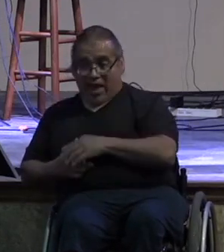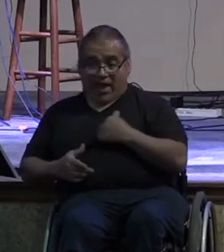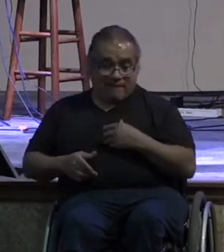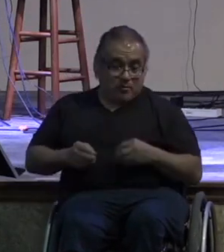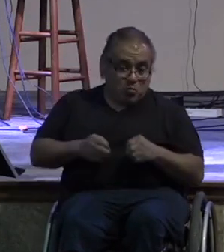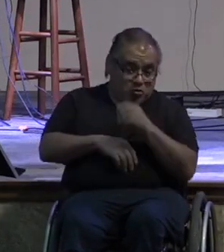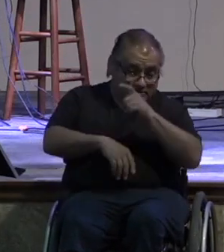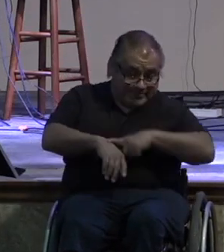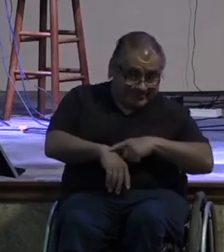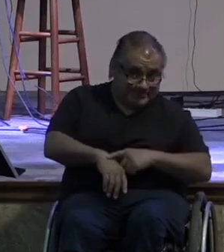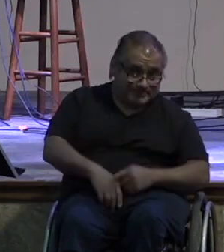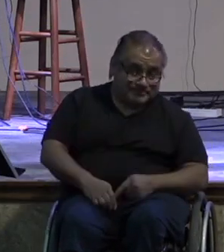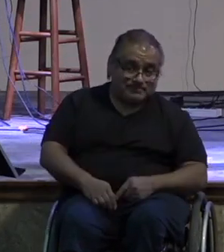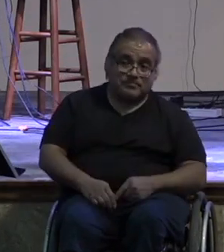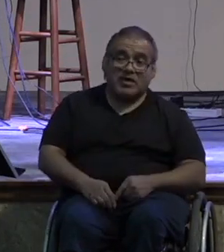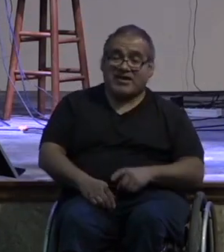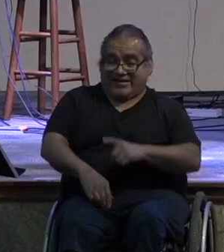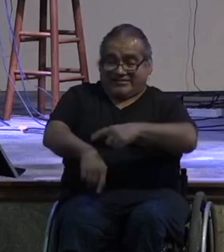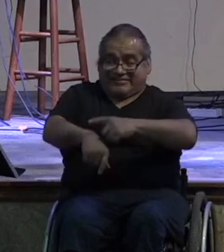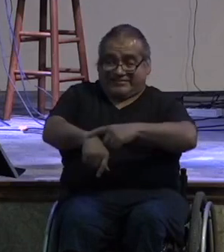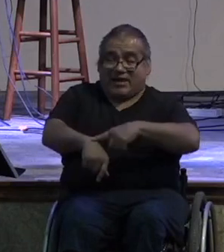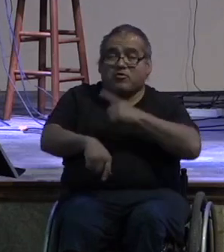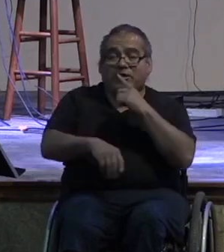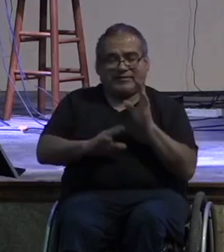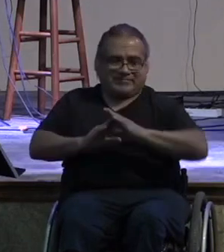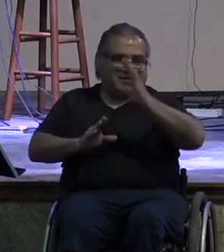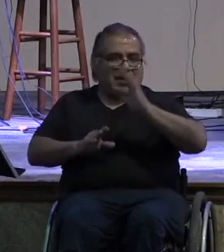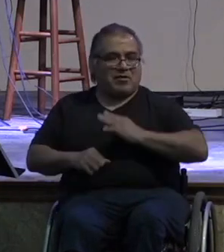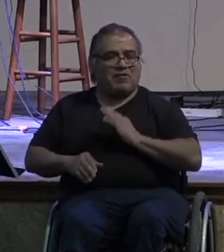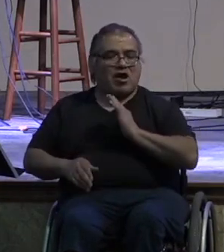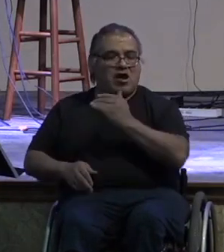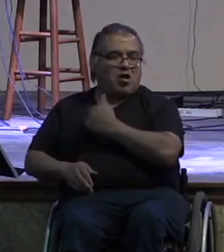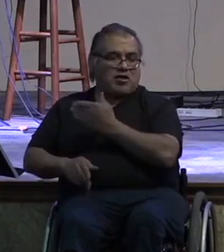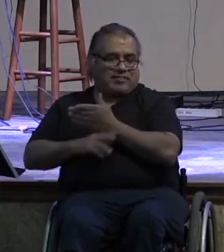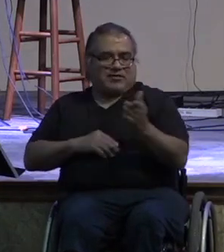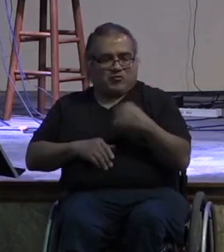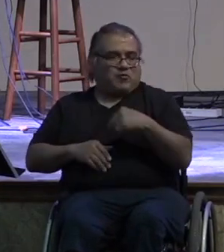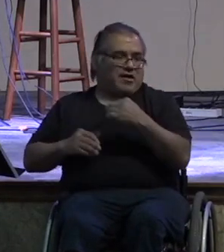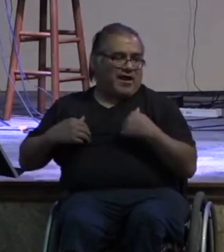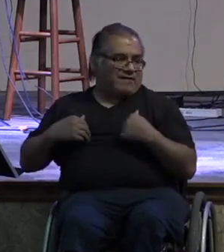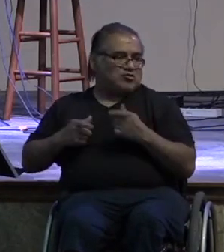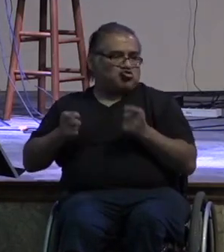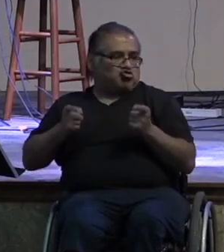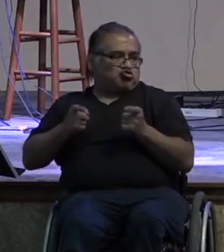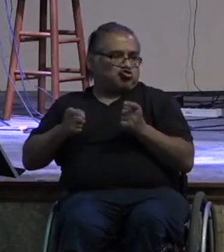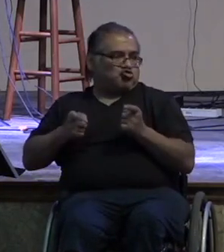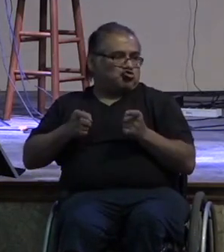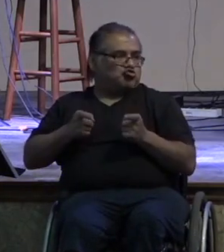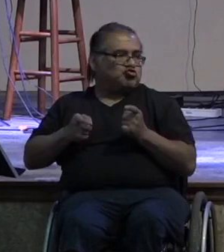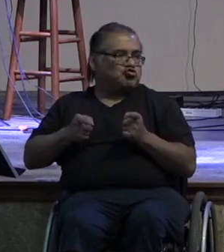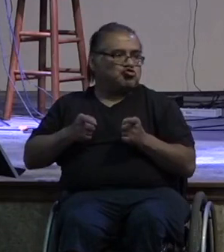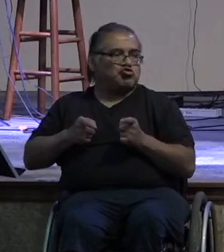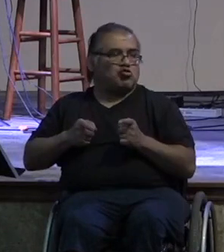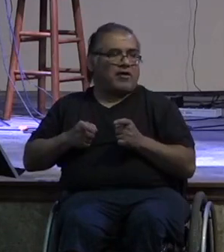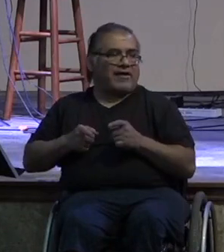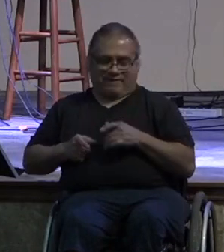in our culture time is king when it comes to our commodities it is not money even though you